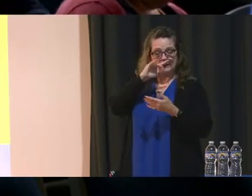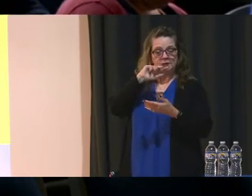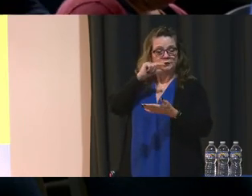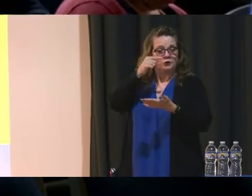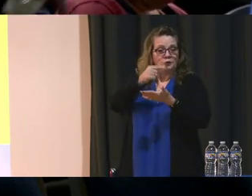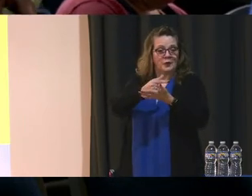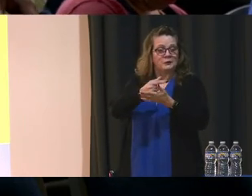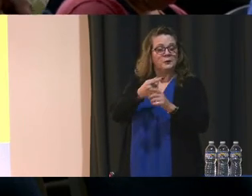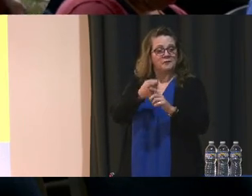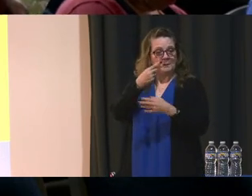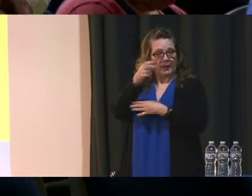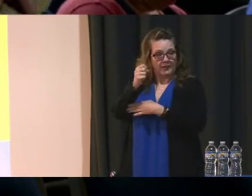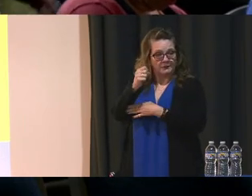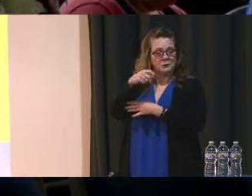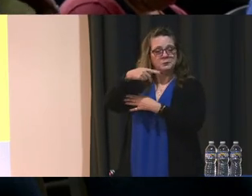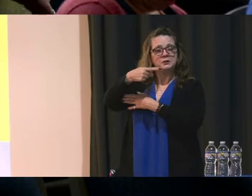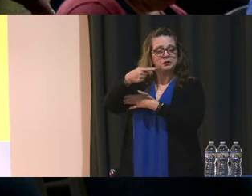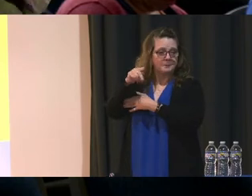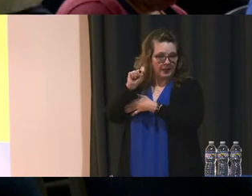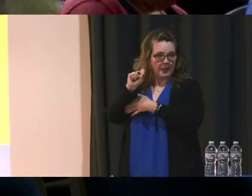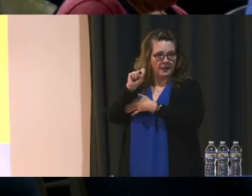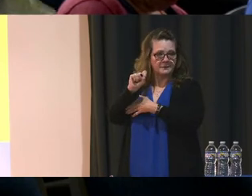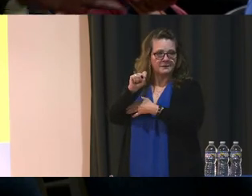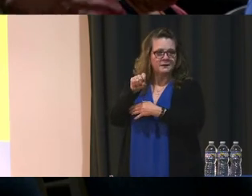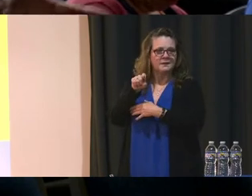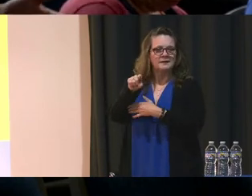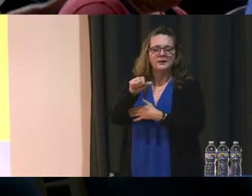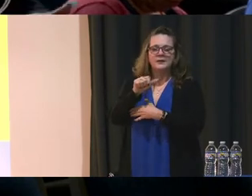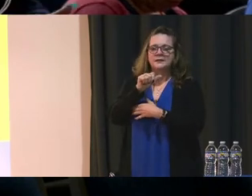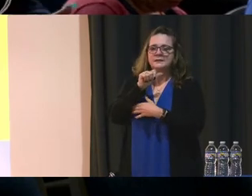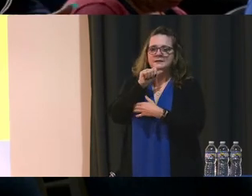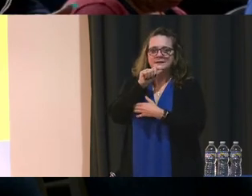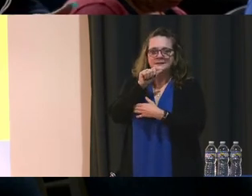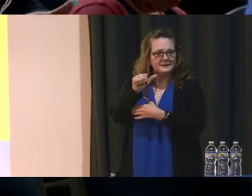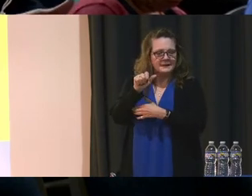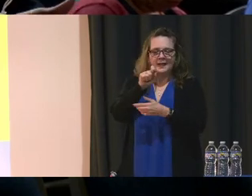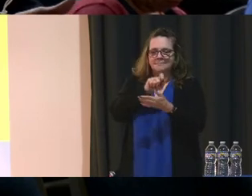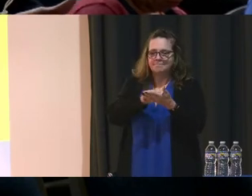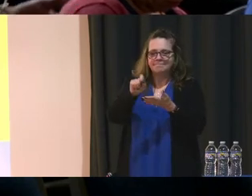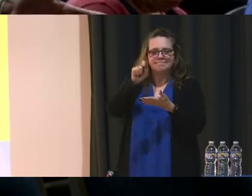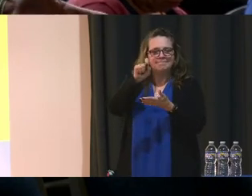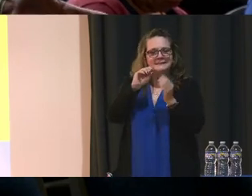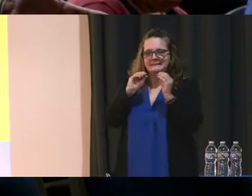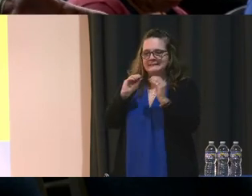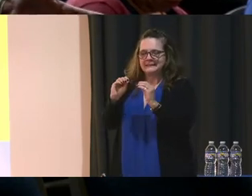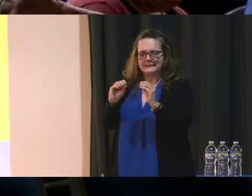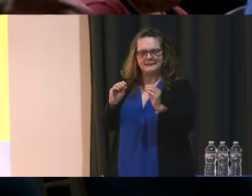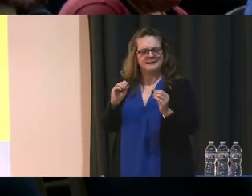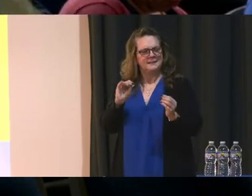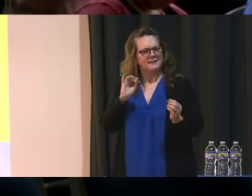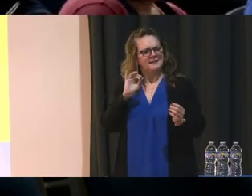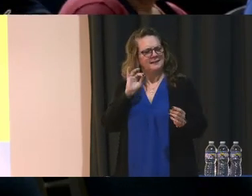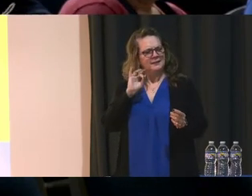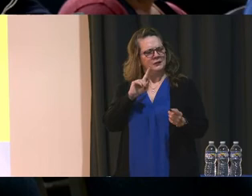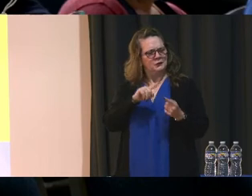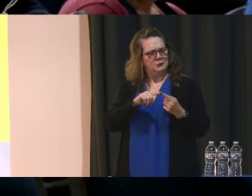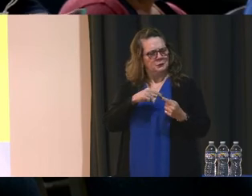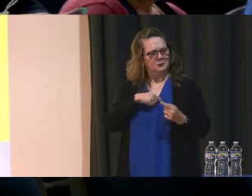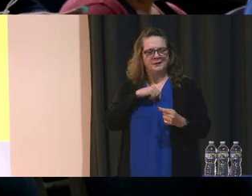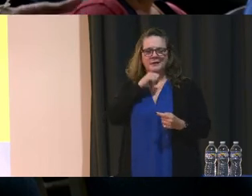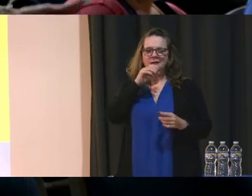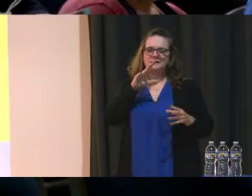PGCPS, that they're not even going to be able to sign their name. And to me, that's unacceptable.